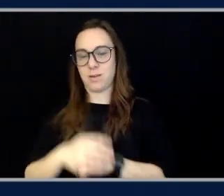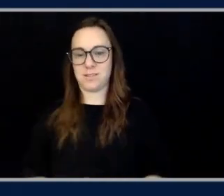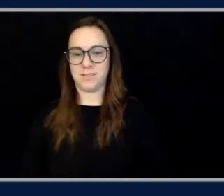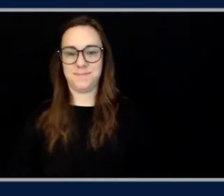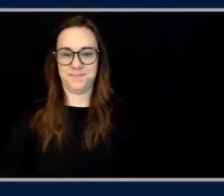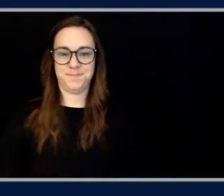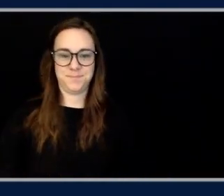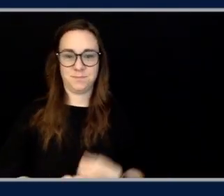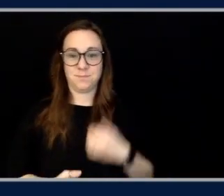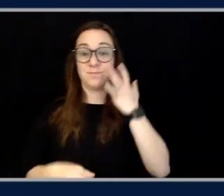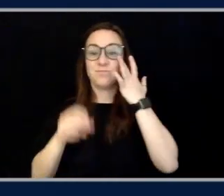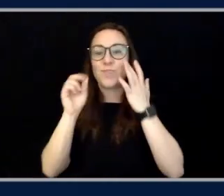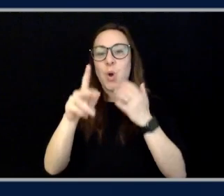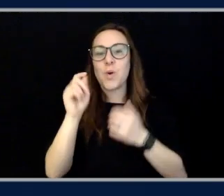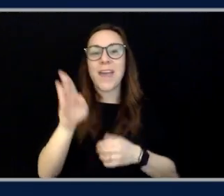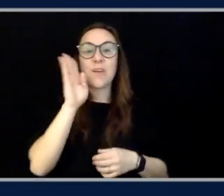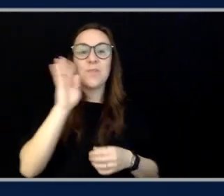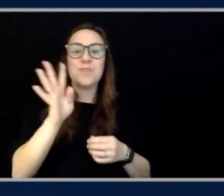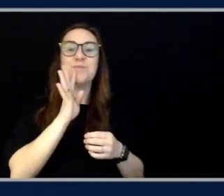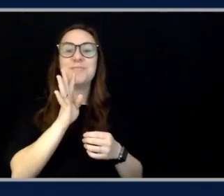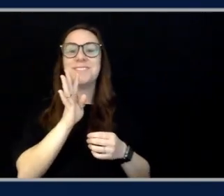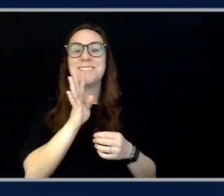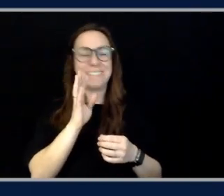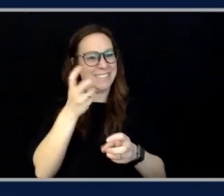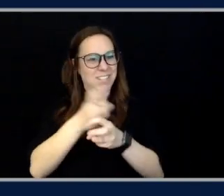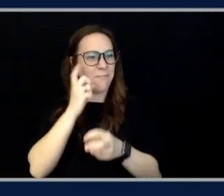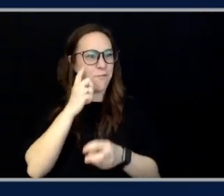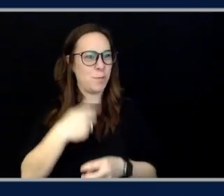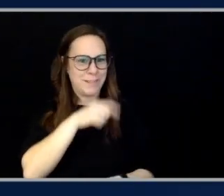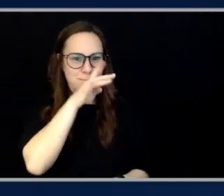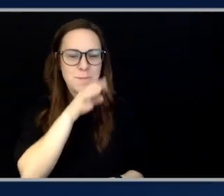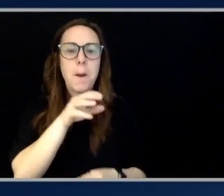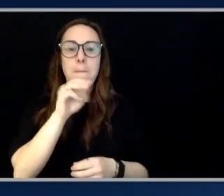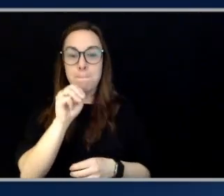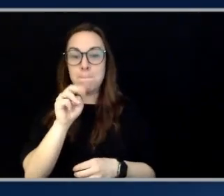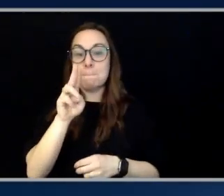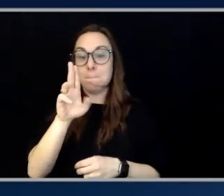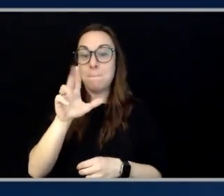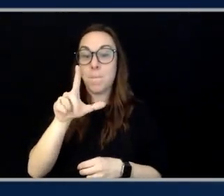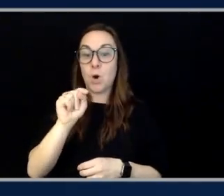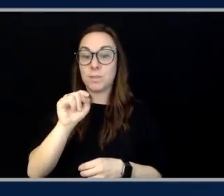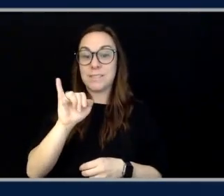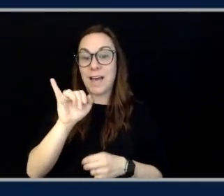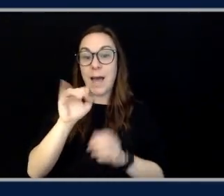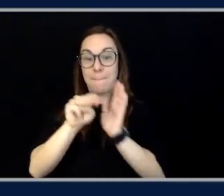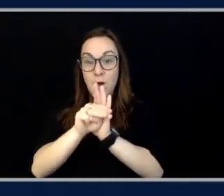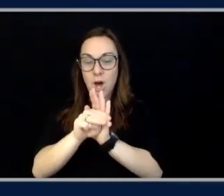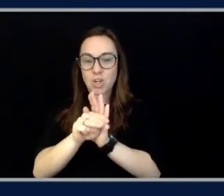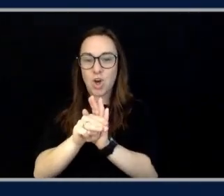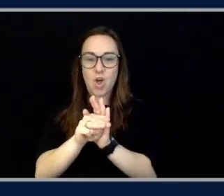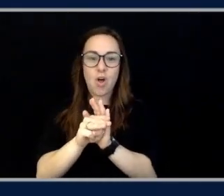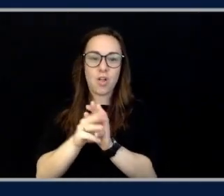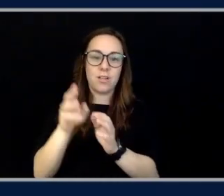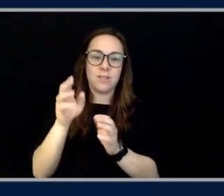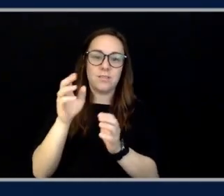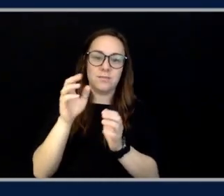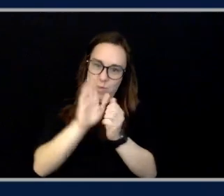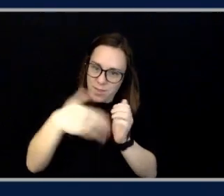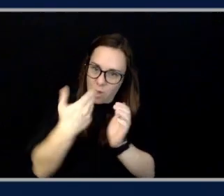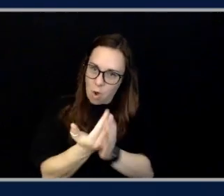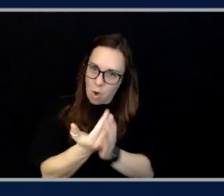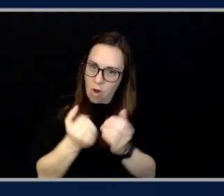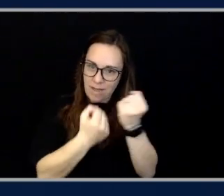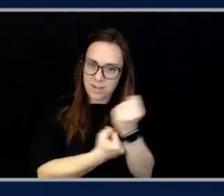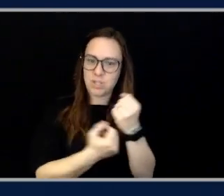multimodal, this is tough for me to say, multimodal understanding with these foundation models. We got a poll